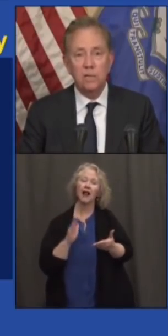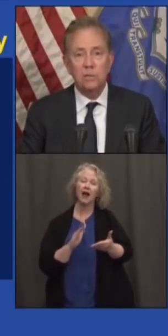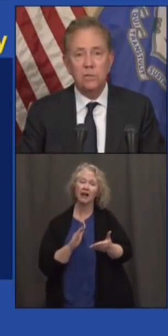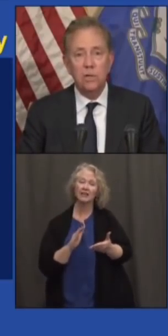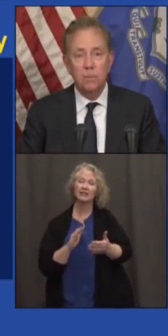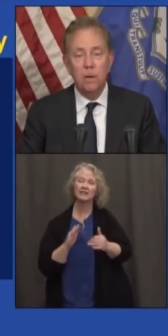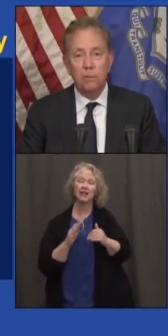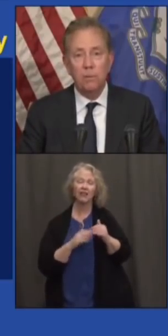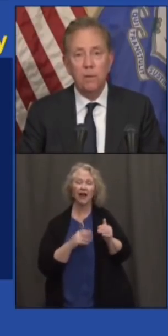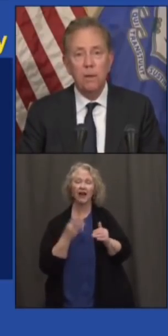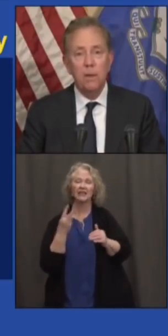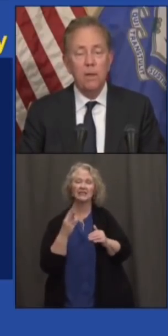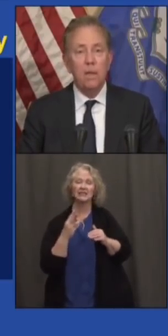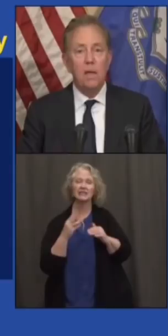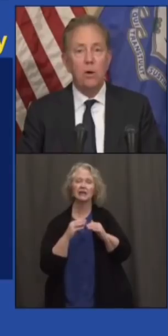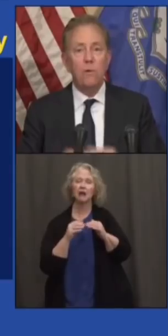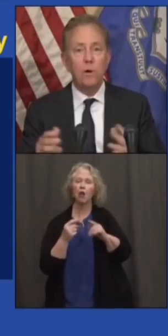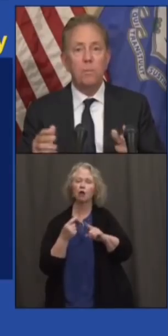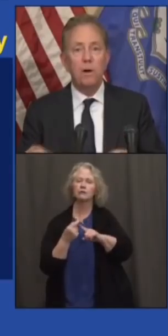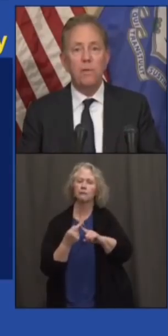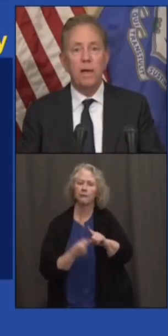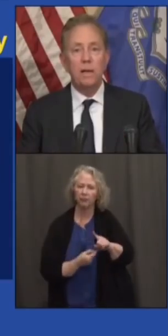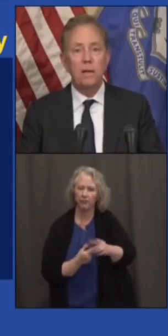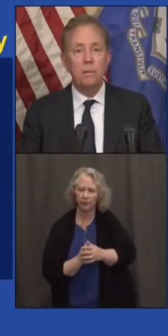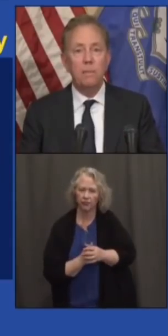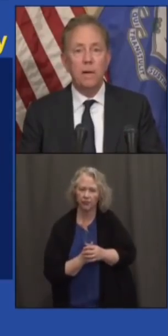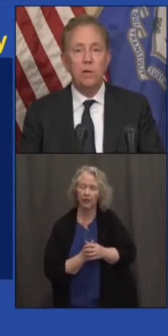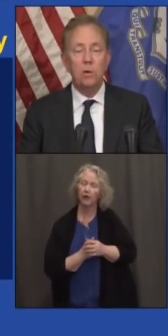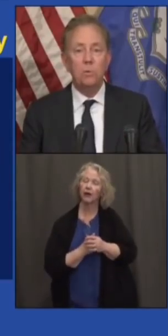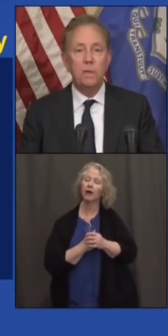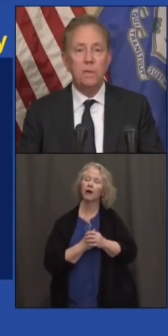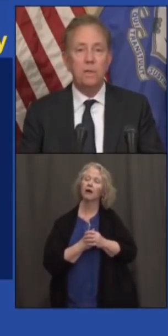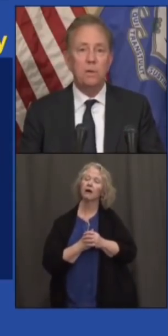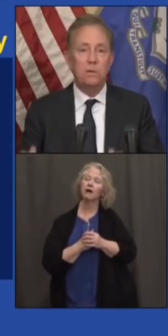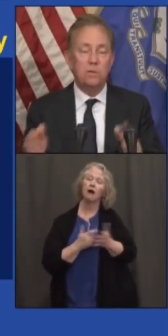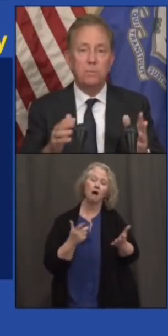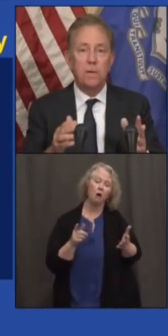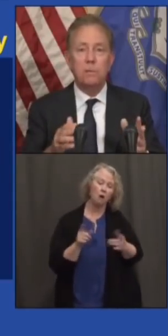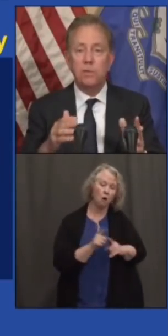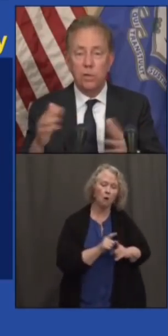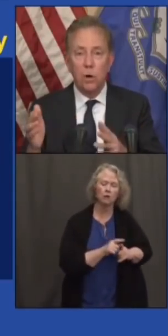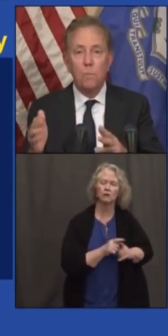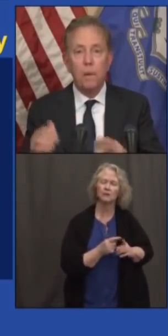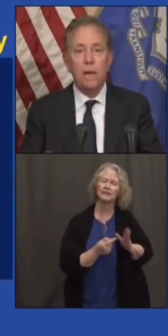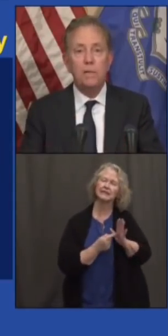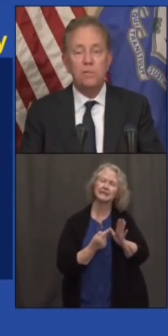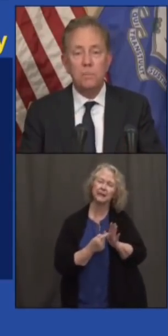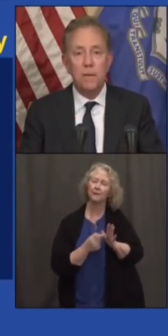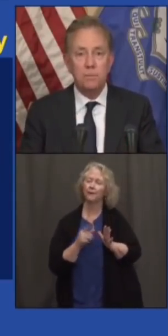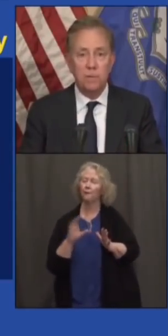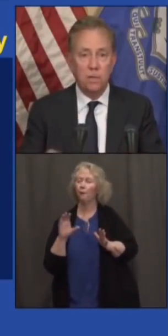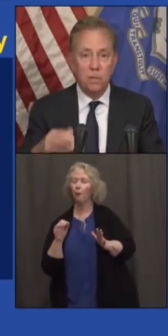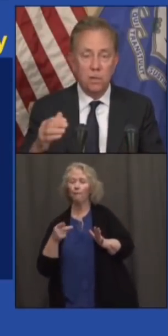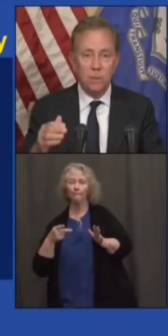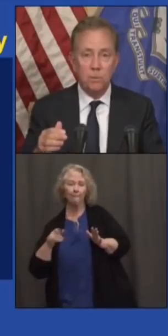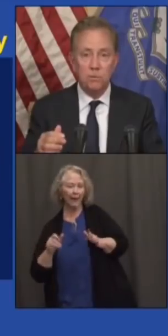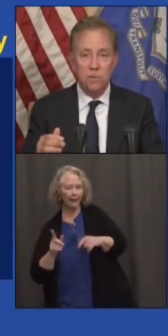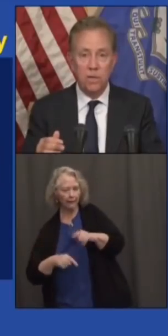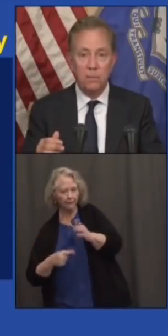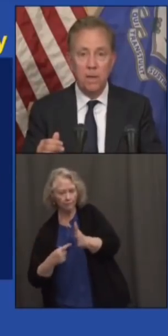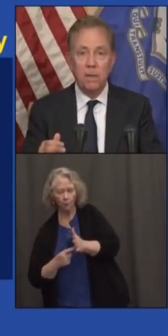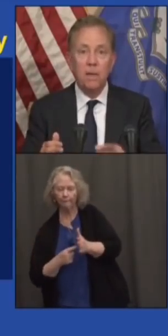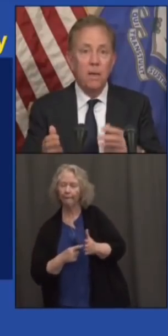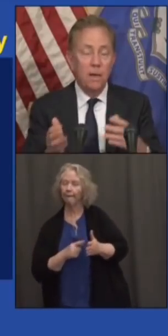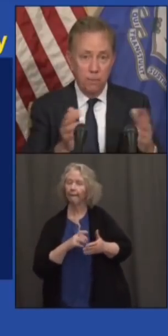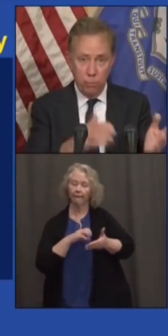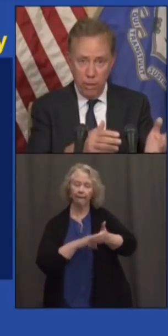a month. And over and above that, I know that there are sometimes the co-pays, sometimes the deductibles